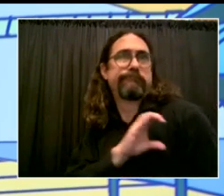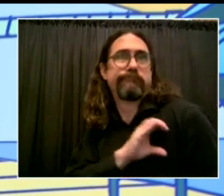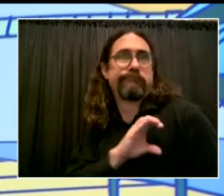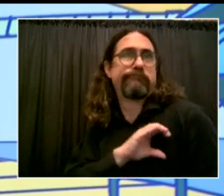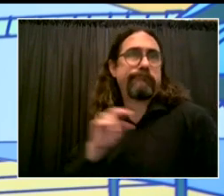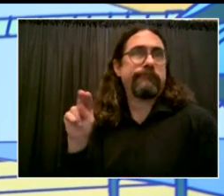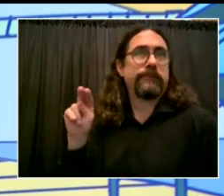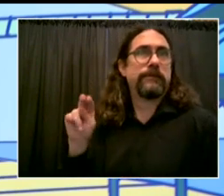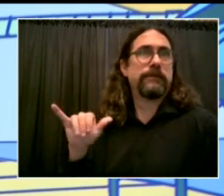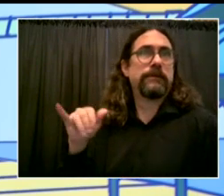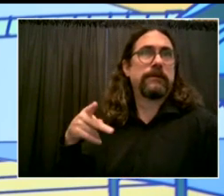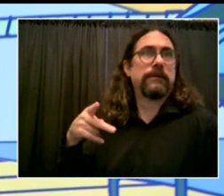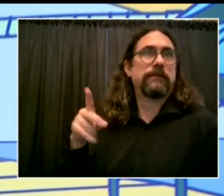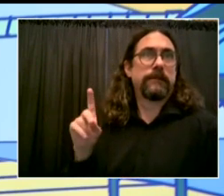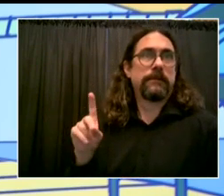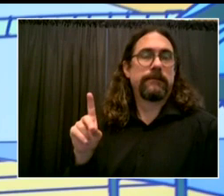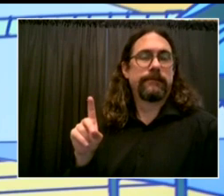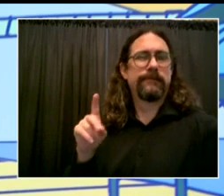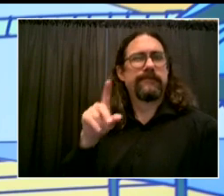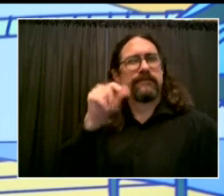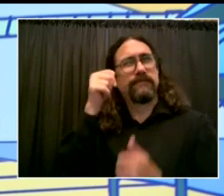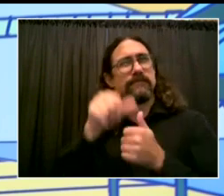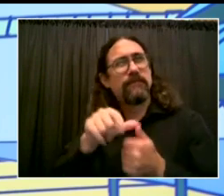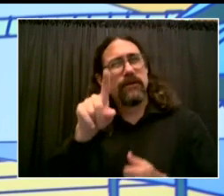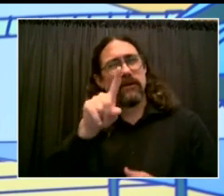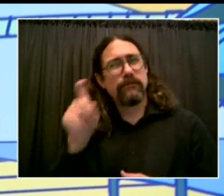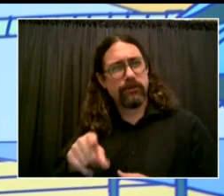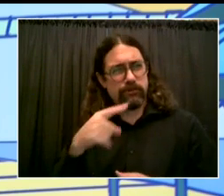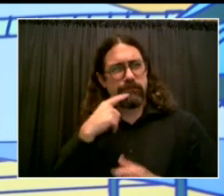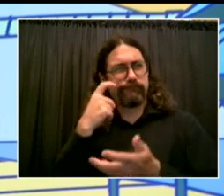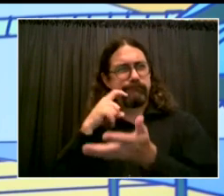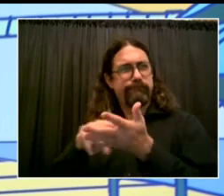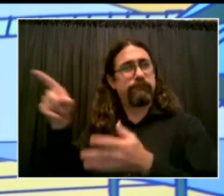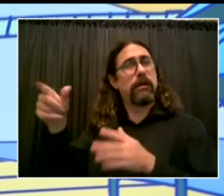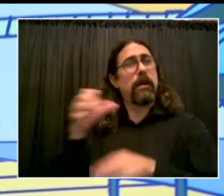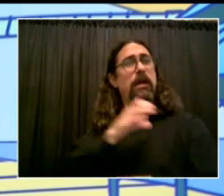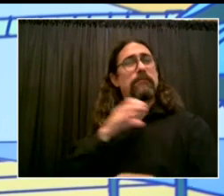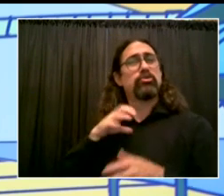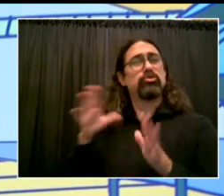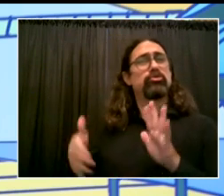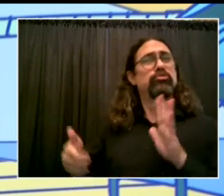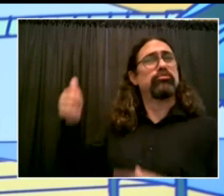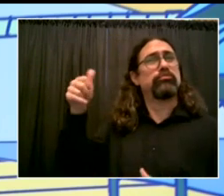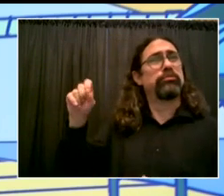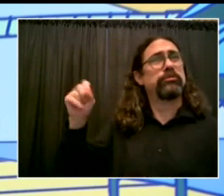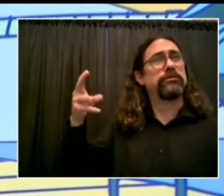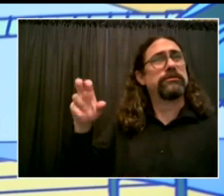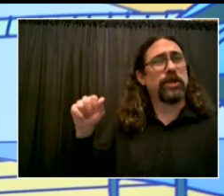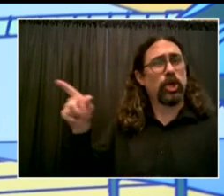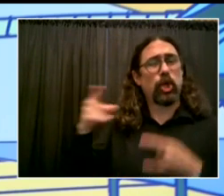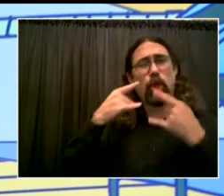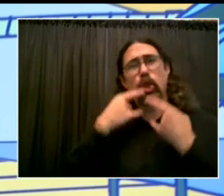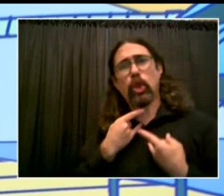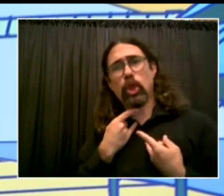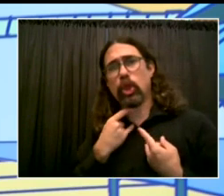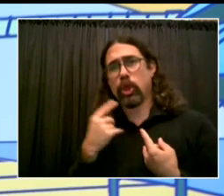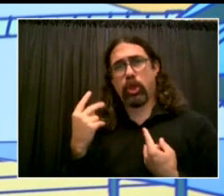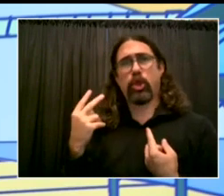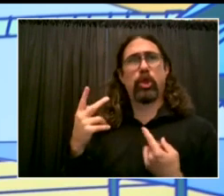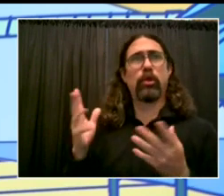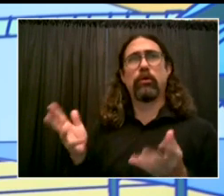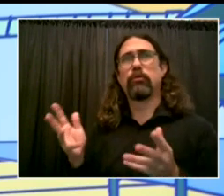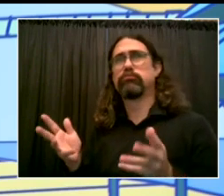that's okay. But the NYPD actually put out a memo to everyone at the department saying that